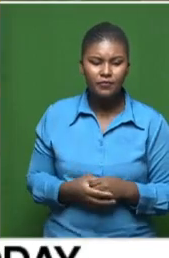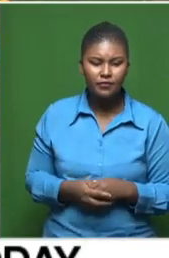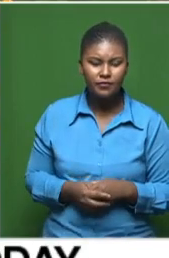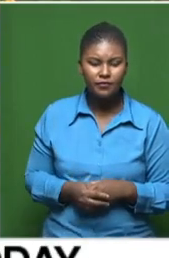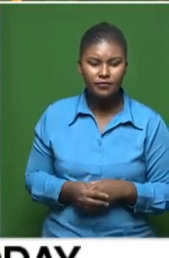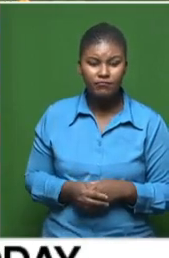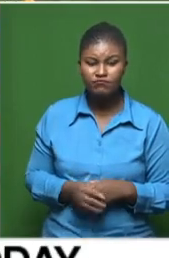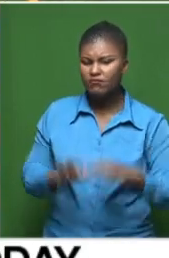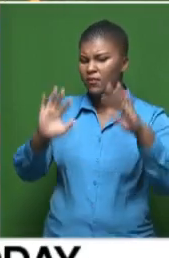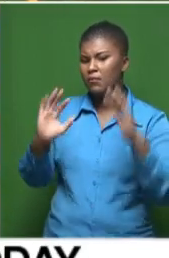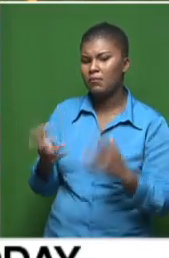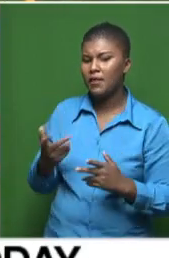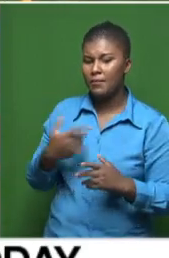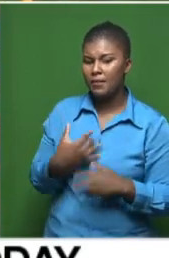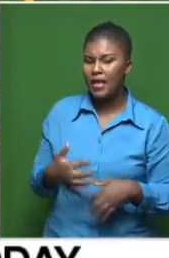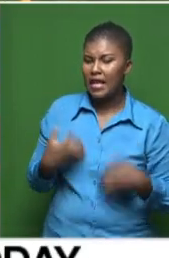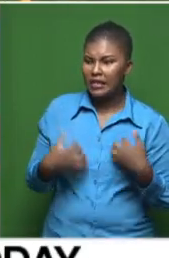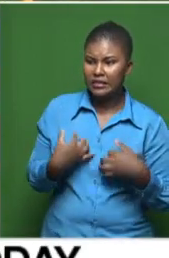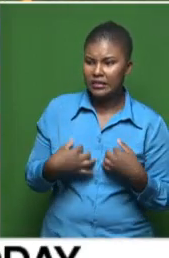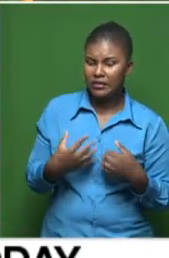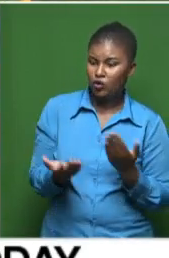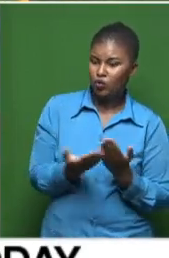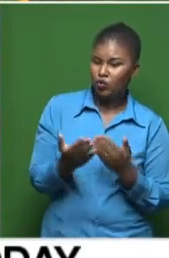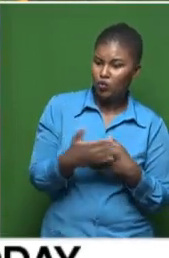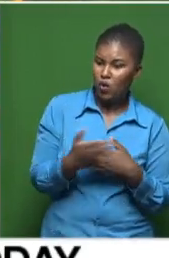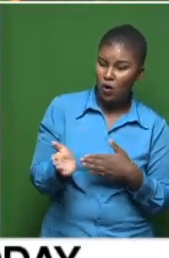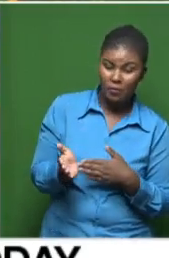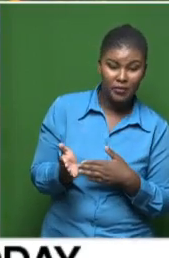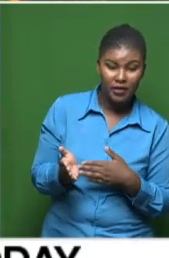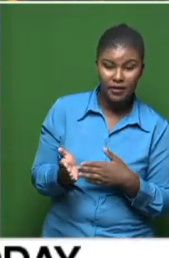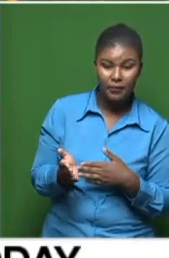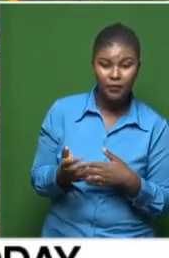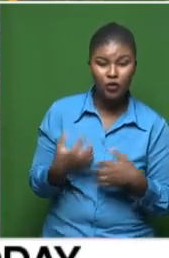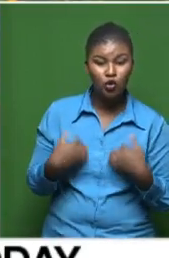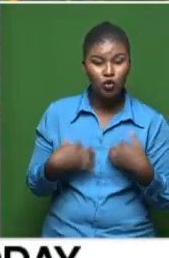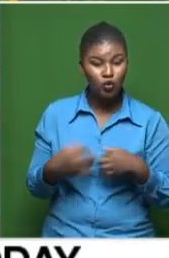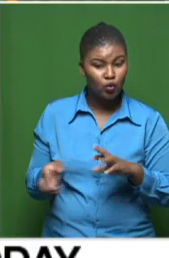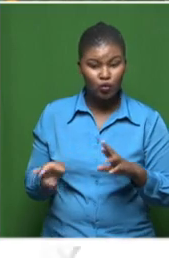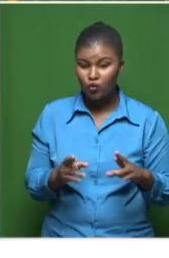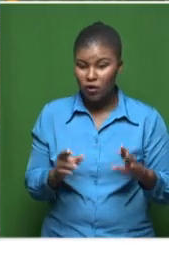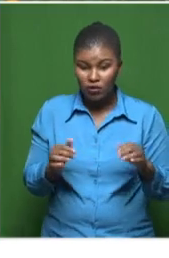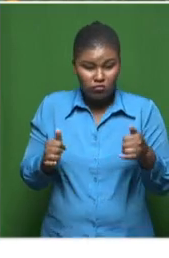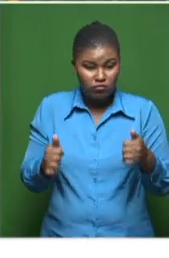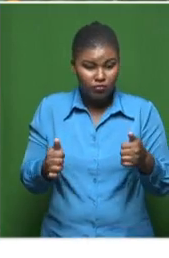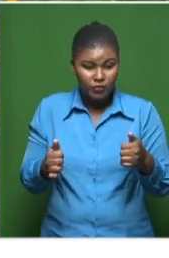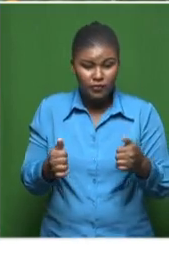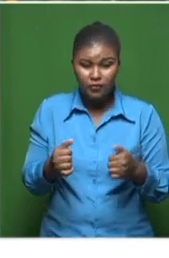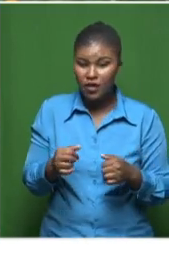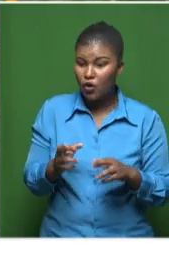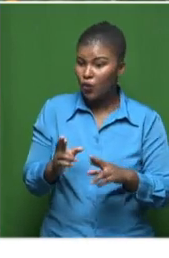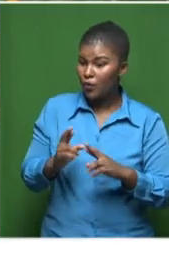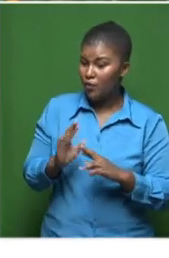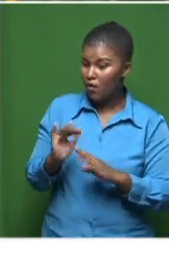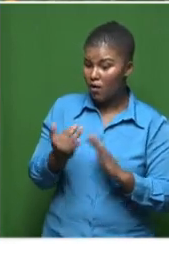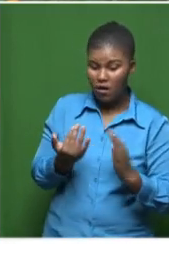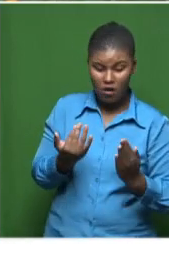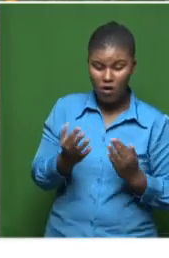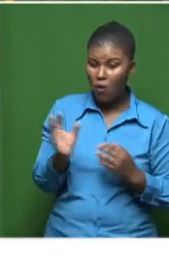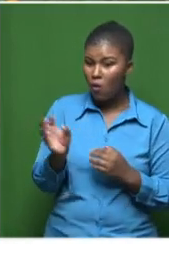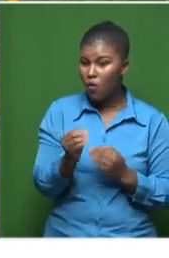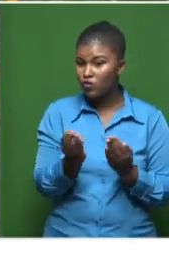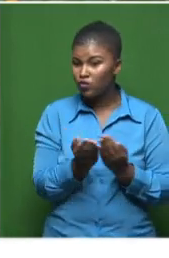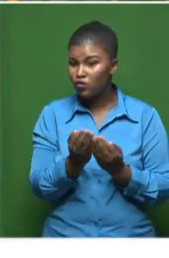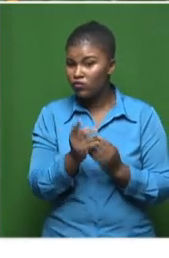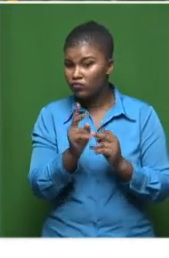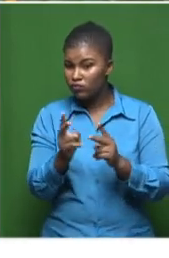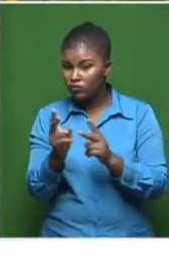No, I'm just excited that we have schools reopening. Schools are as ready as they could be. The reports I'm getting that from all the schools that